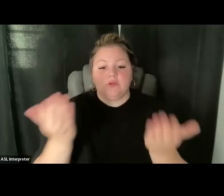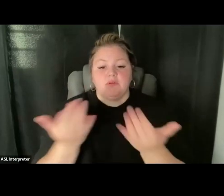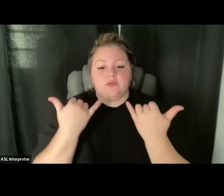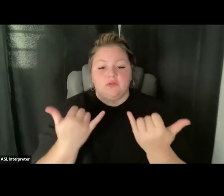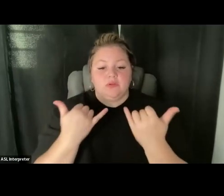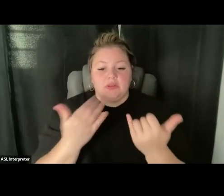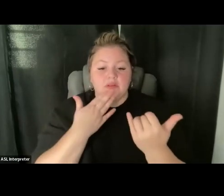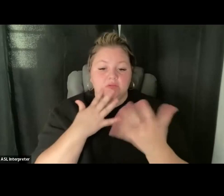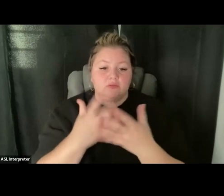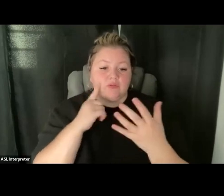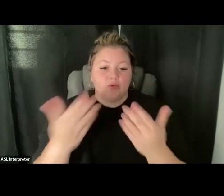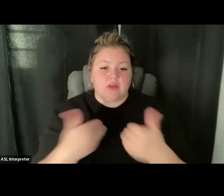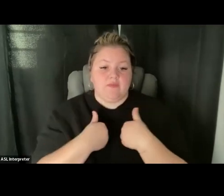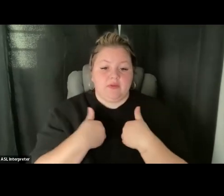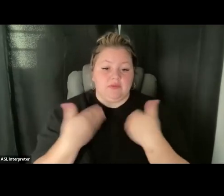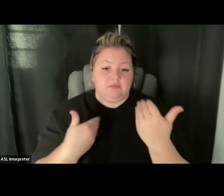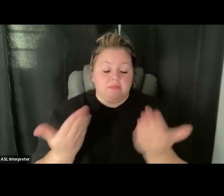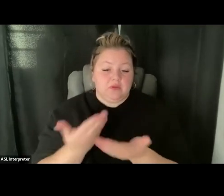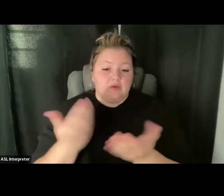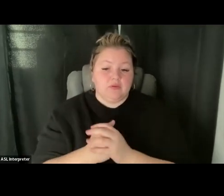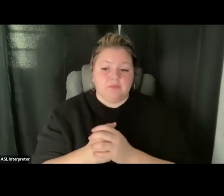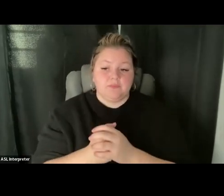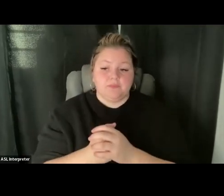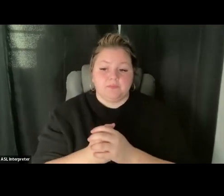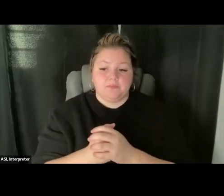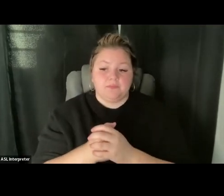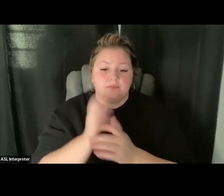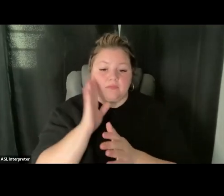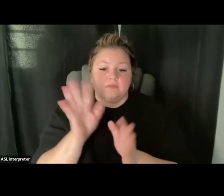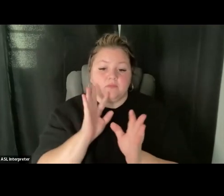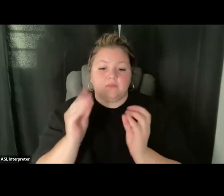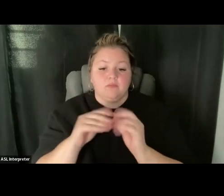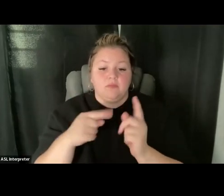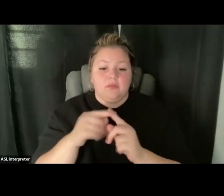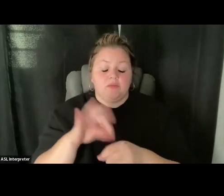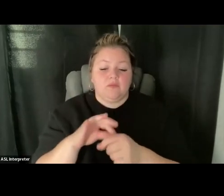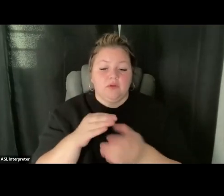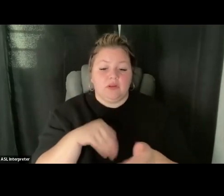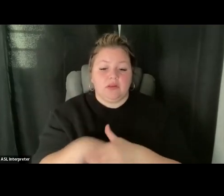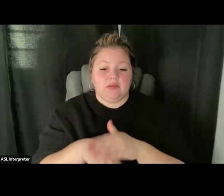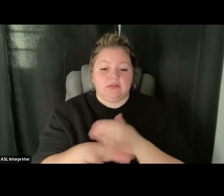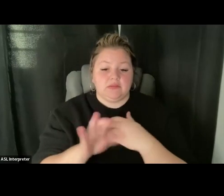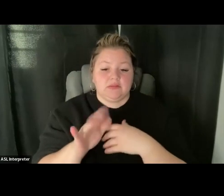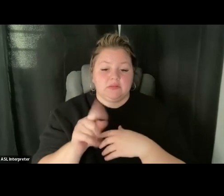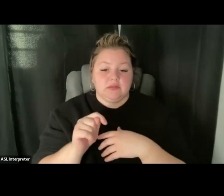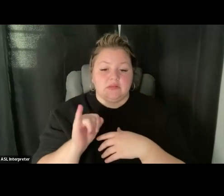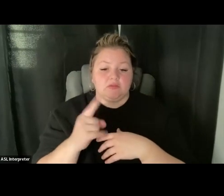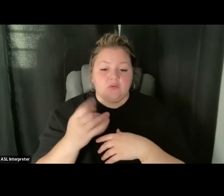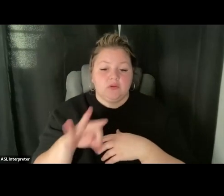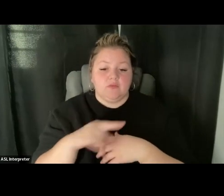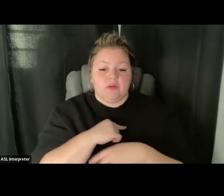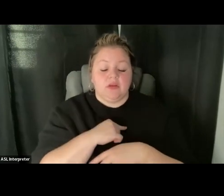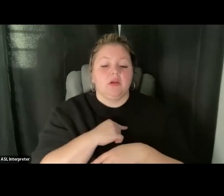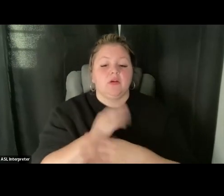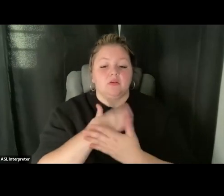talk a little bit about the voting access act, which is one of our pieces of